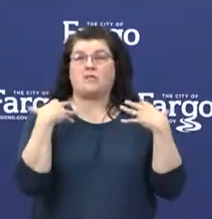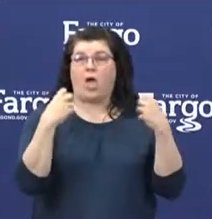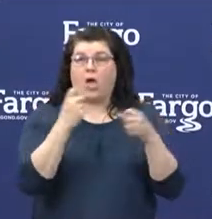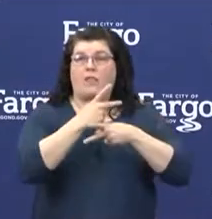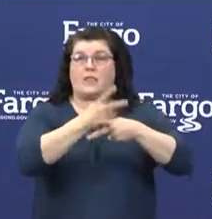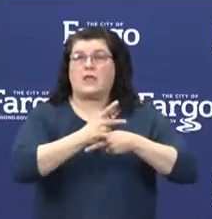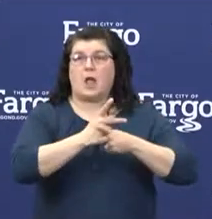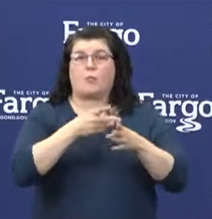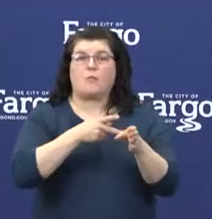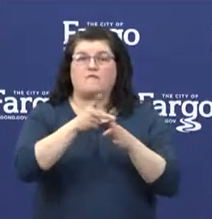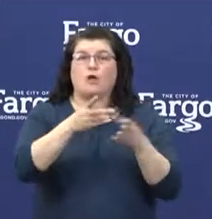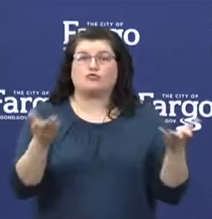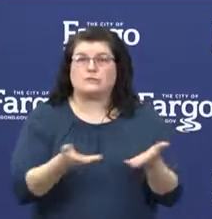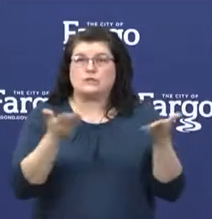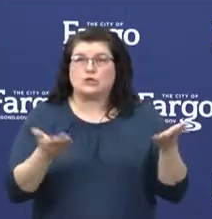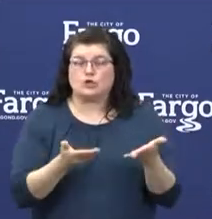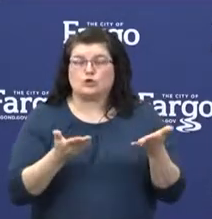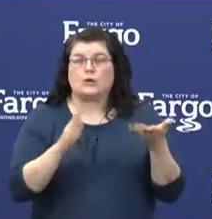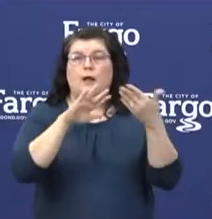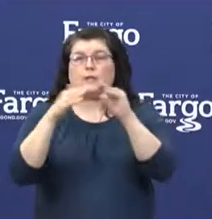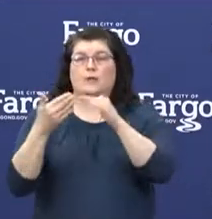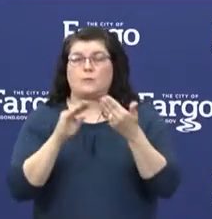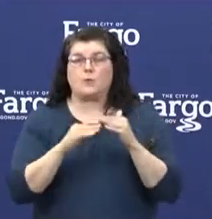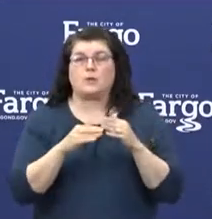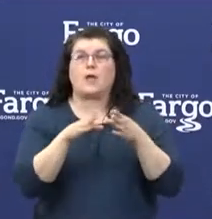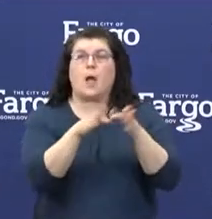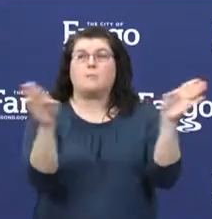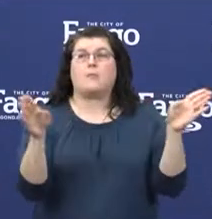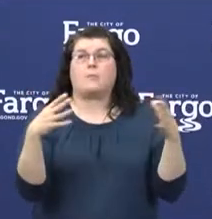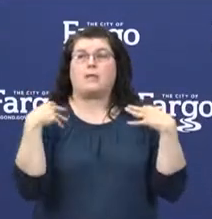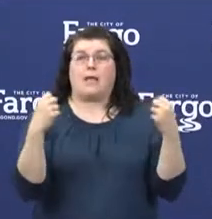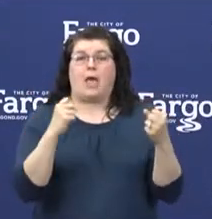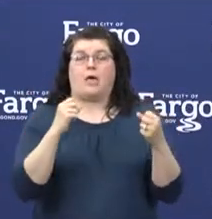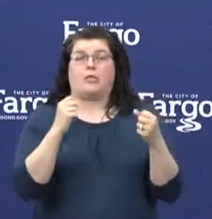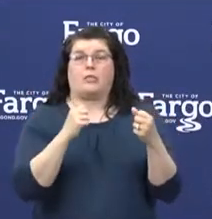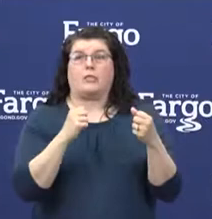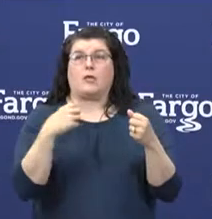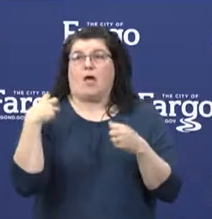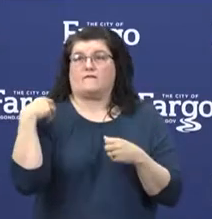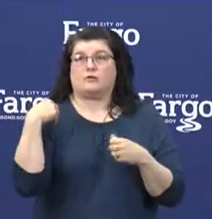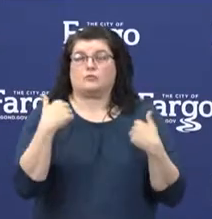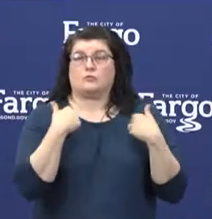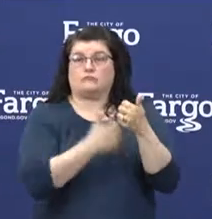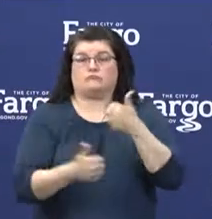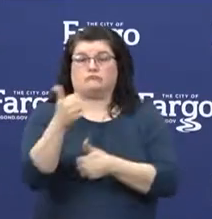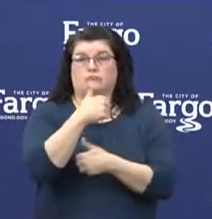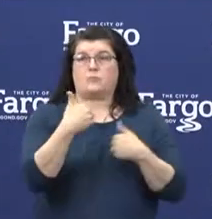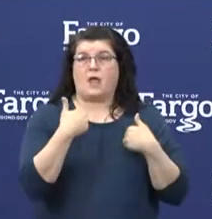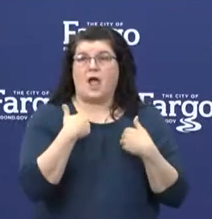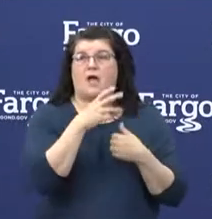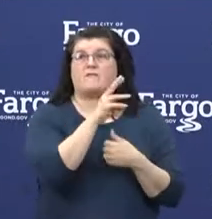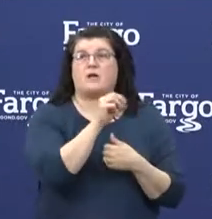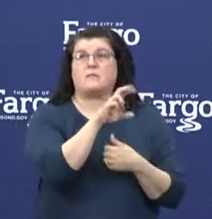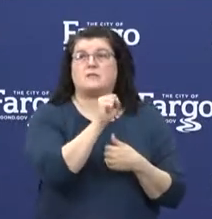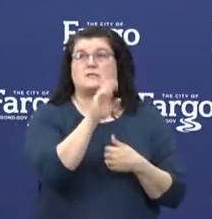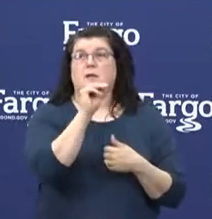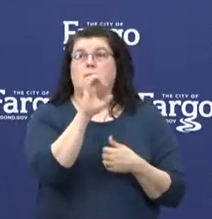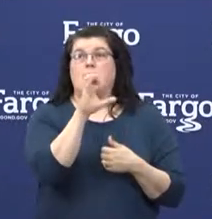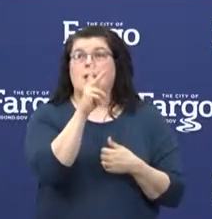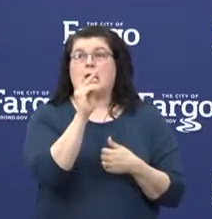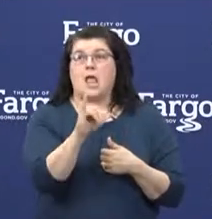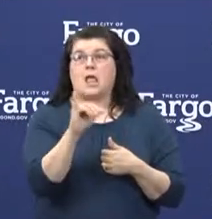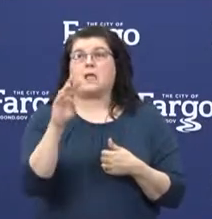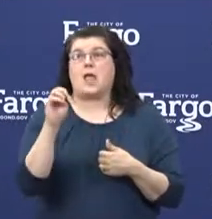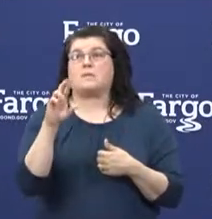in our community, and certainly the public health officials that we have in our communities. Mrs. McKay and Mrs. Fleming do an amazing